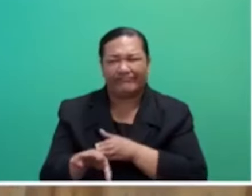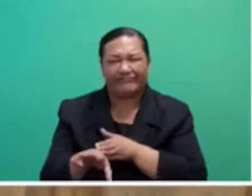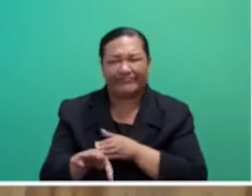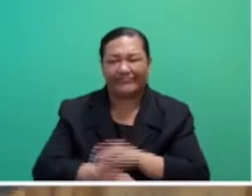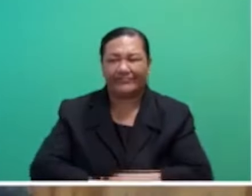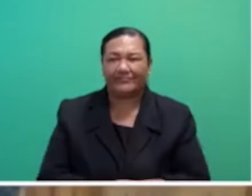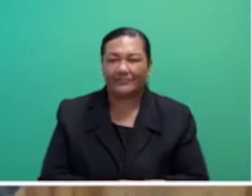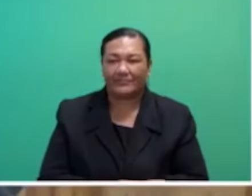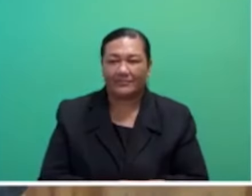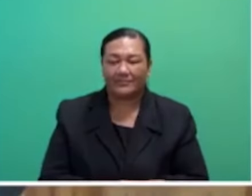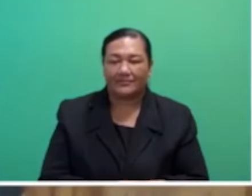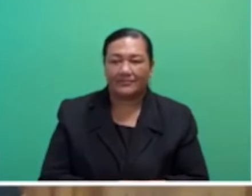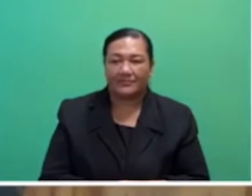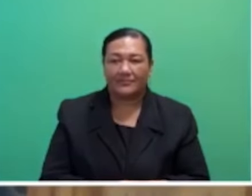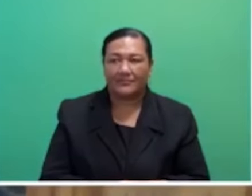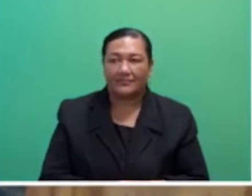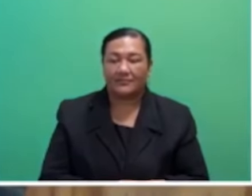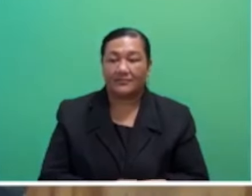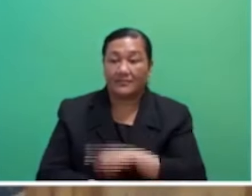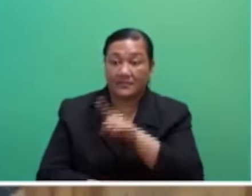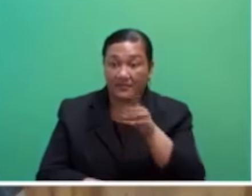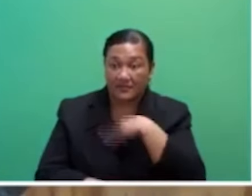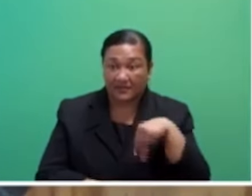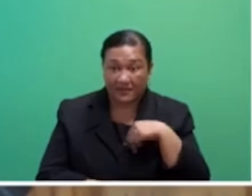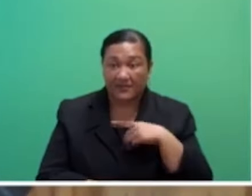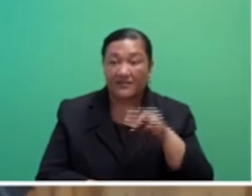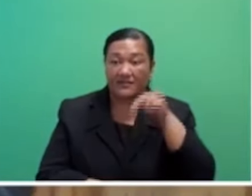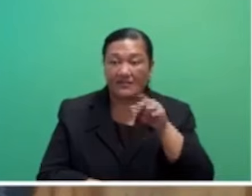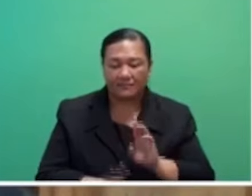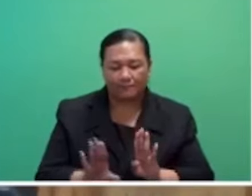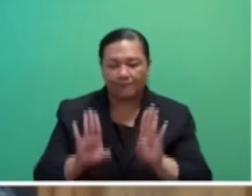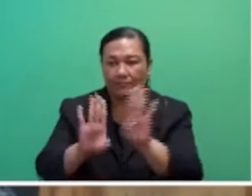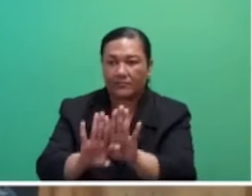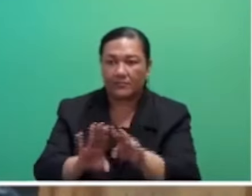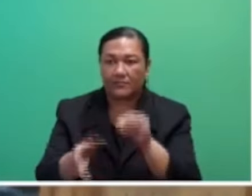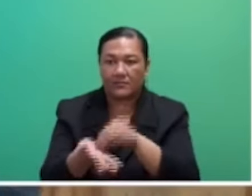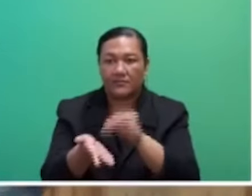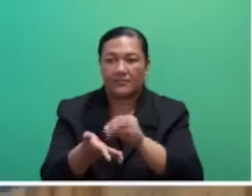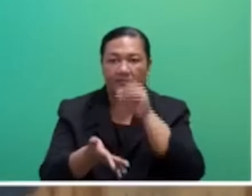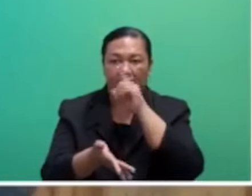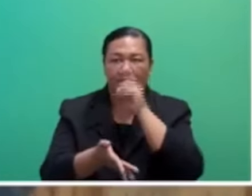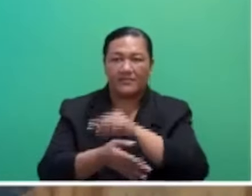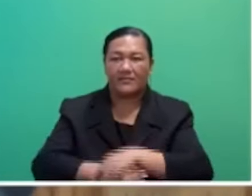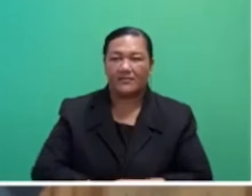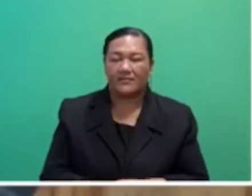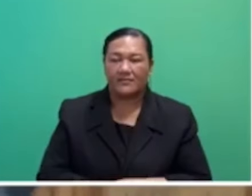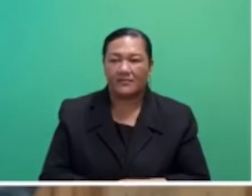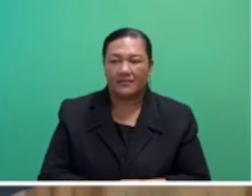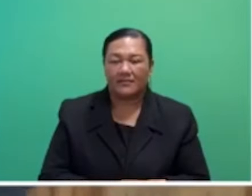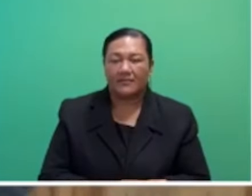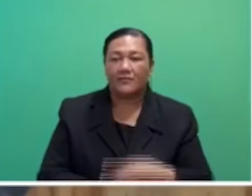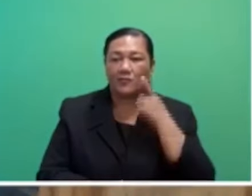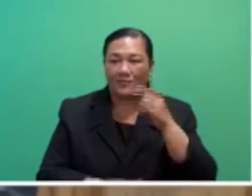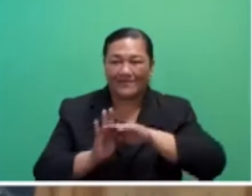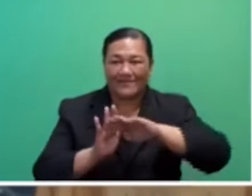they need to be at the forefront of serving the people, irrespective of their class in the society. Try and avoid